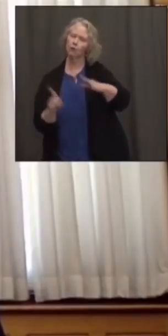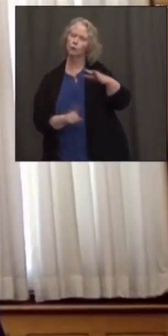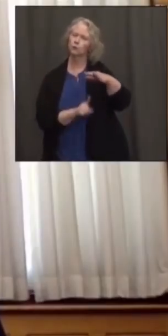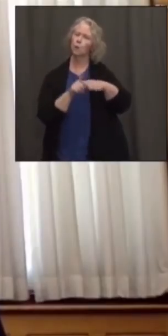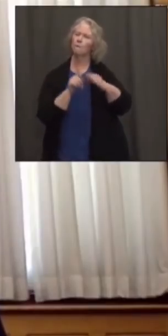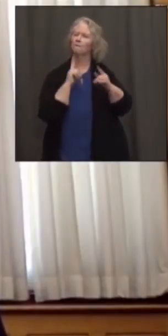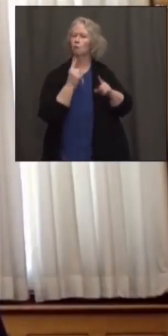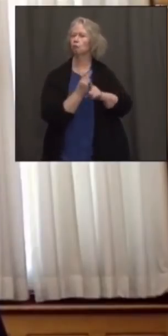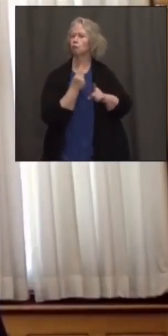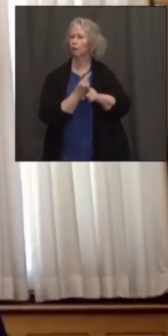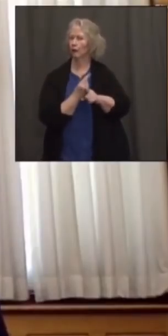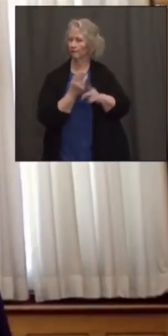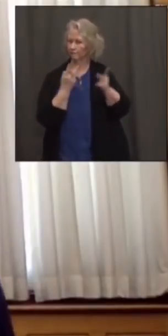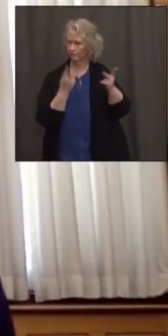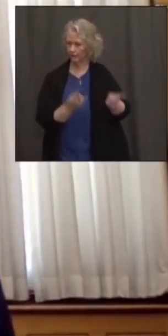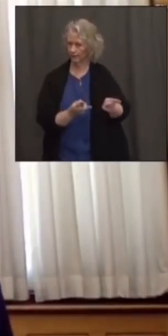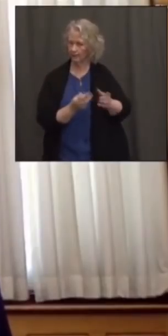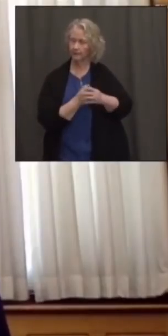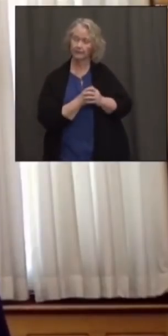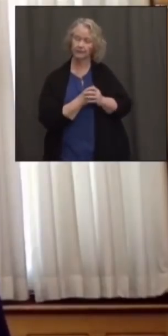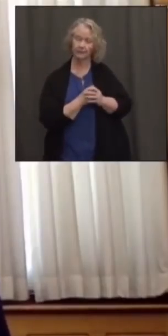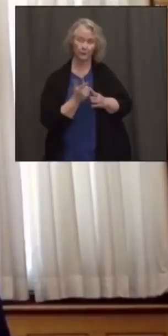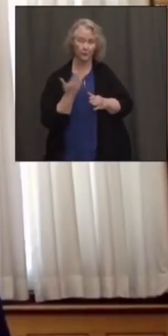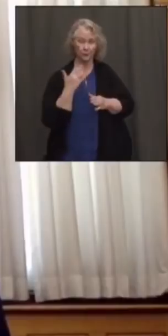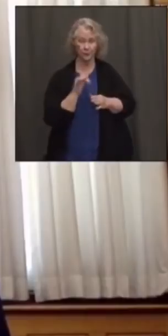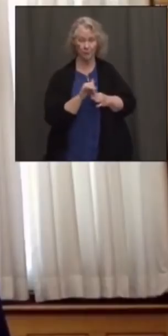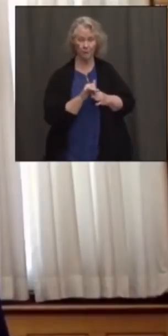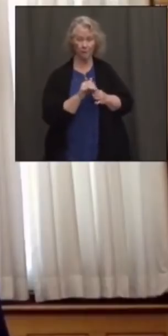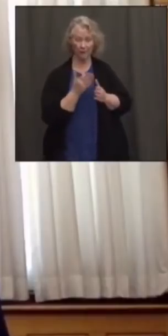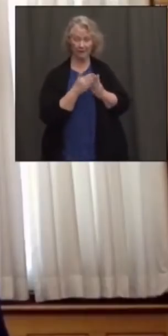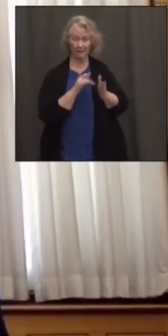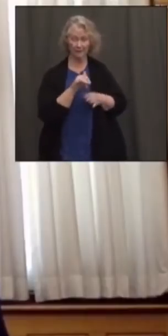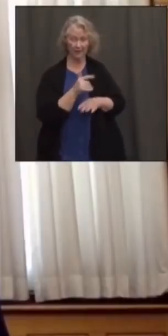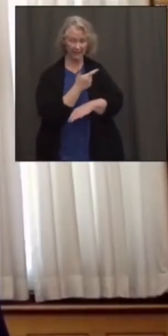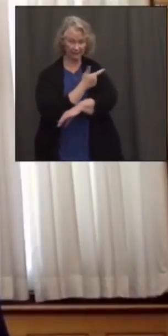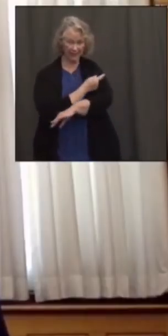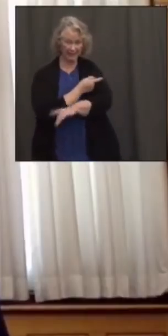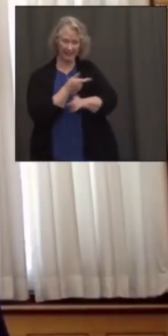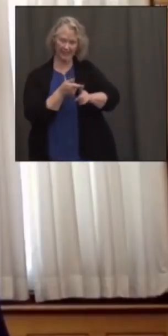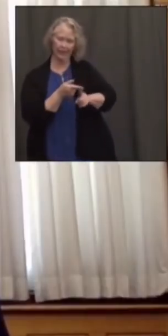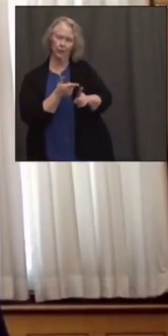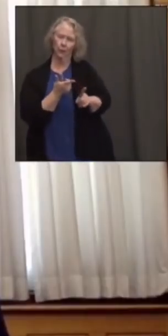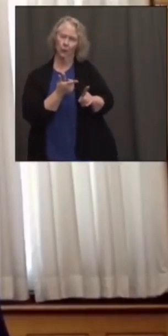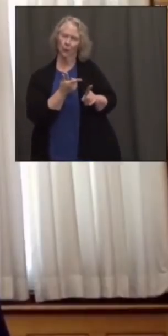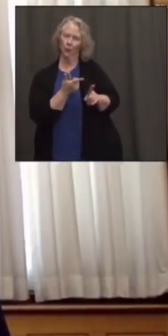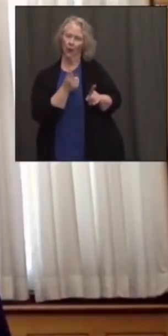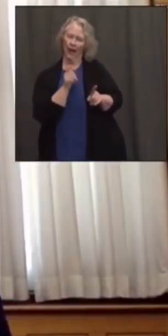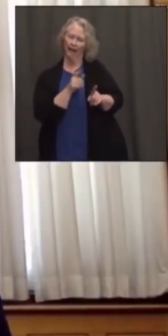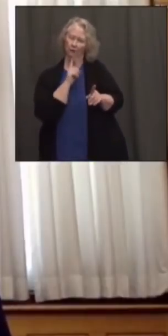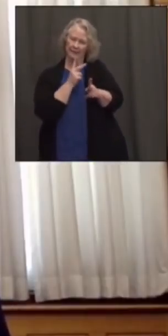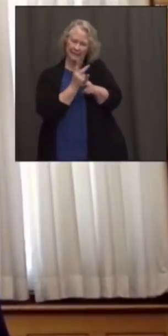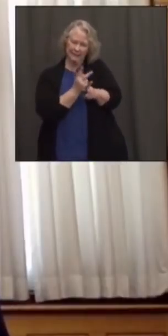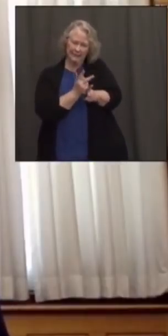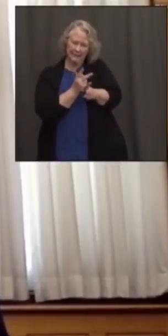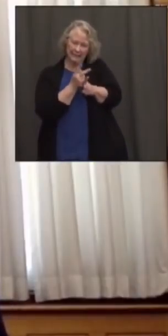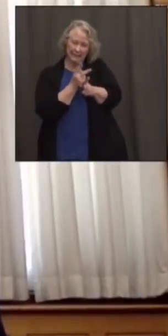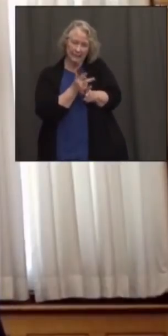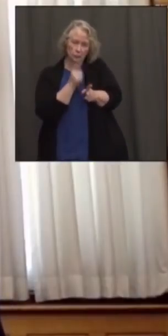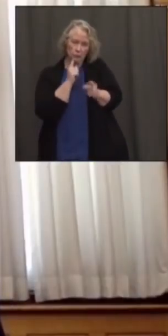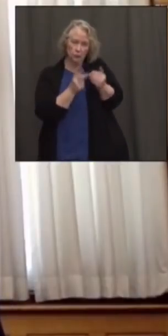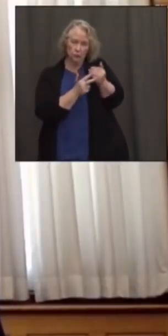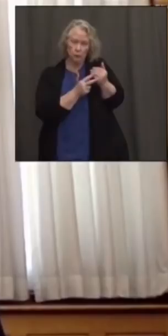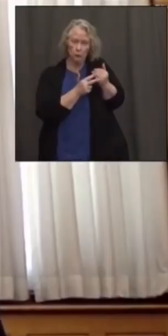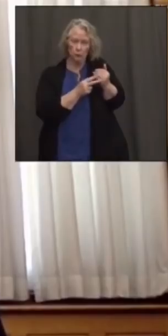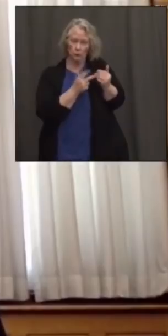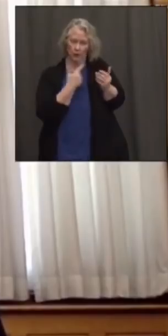As you know, Alex, these vaccines often have somewhat onerous storage requirements. They come in large